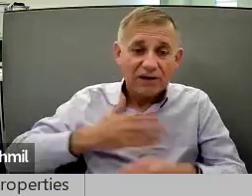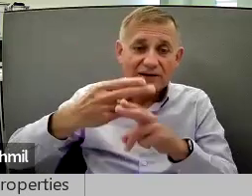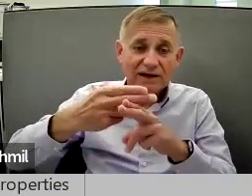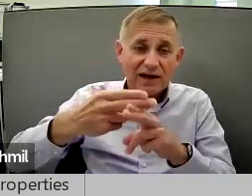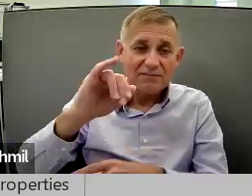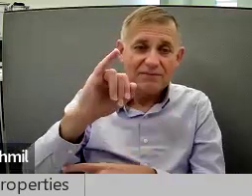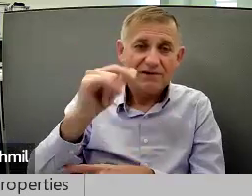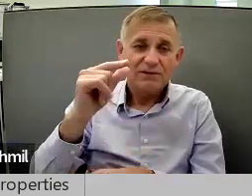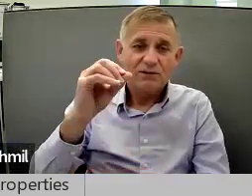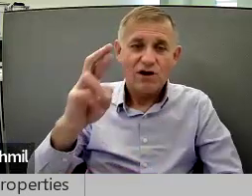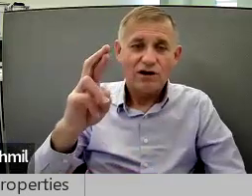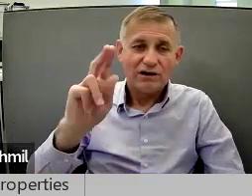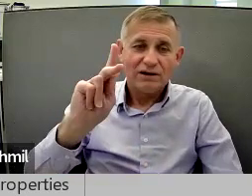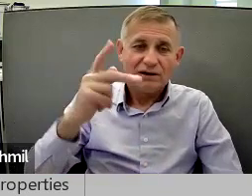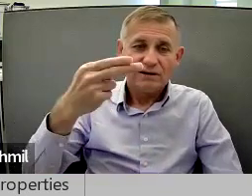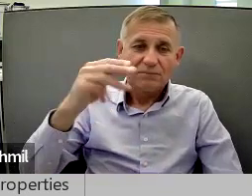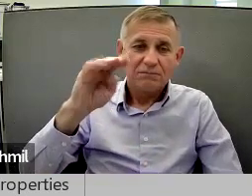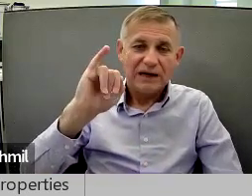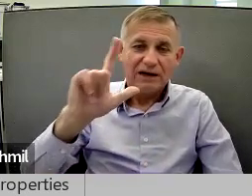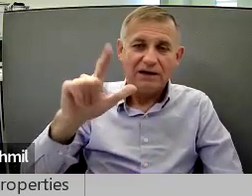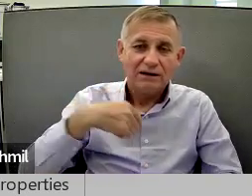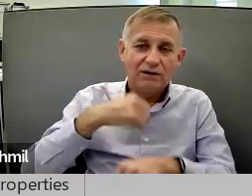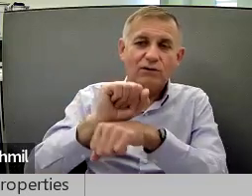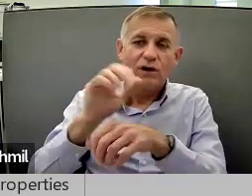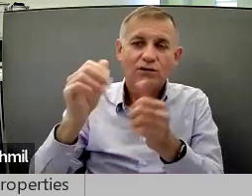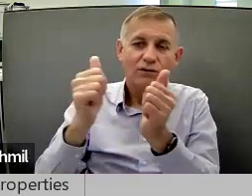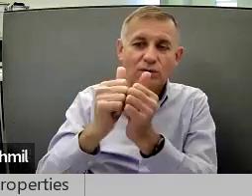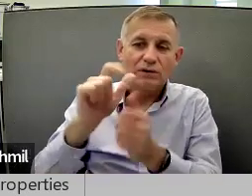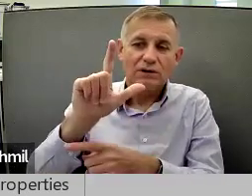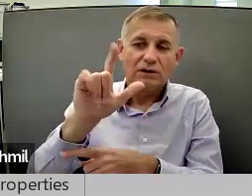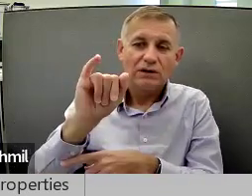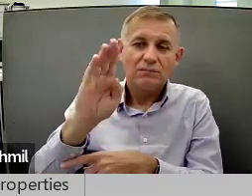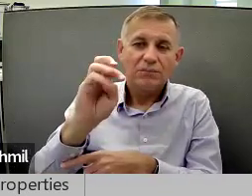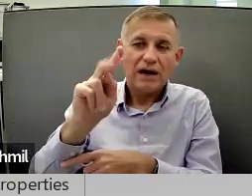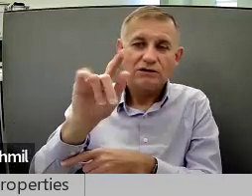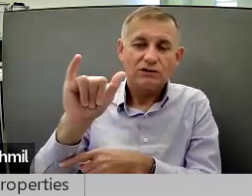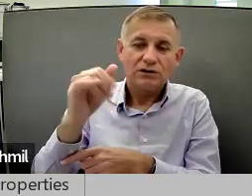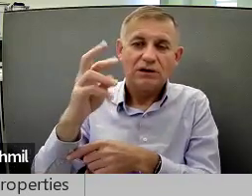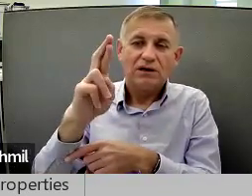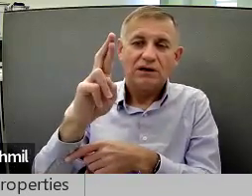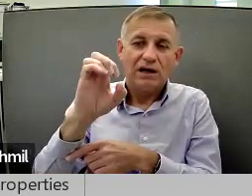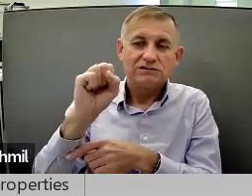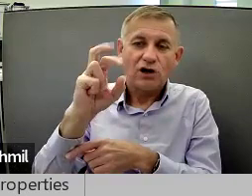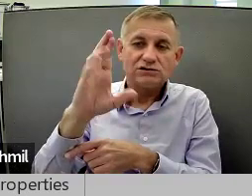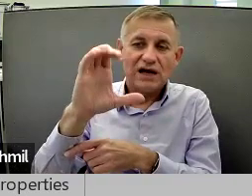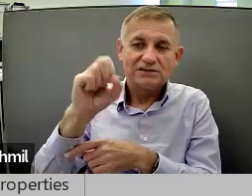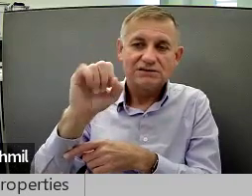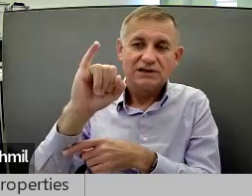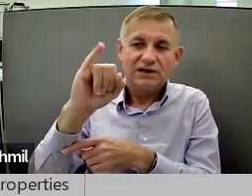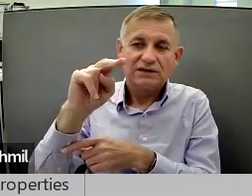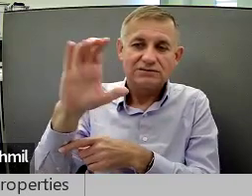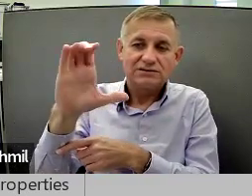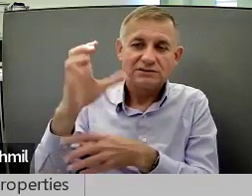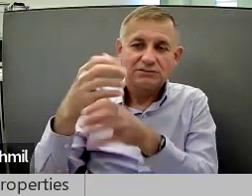Hello, my name is Igor Kimmel, and I work with Liberty Resources